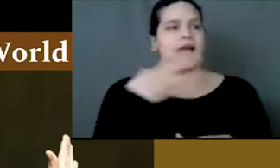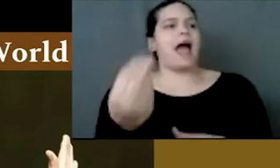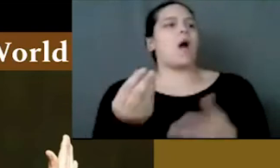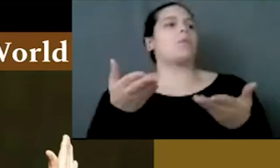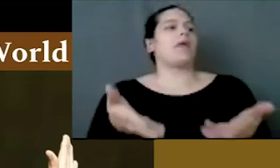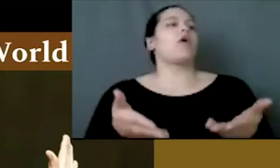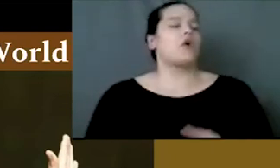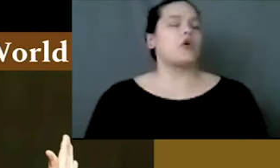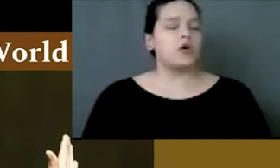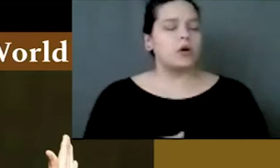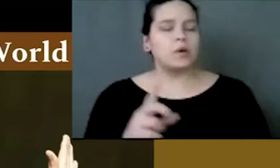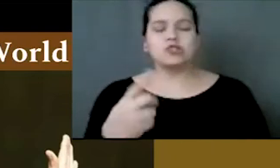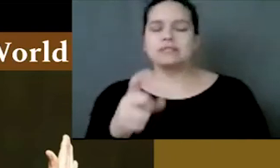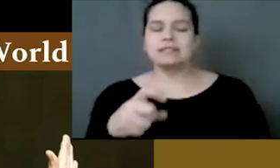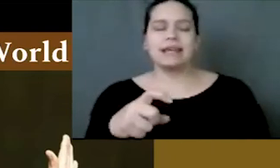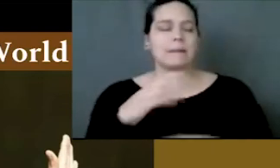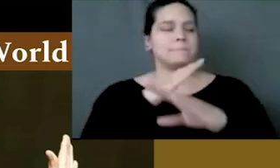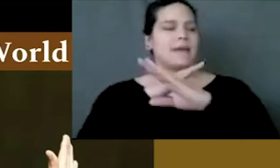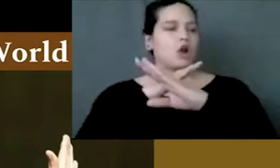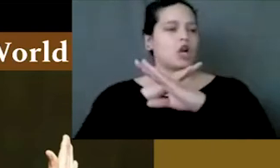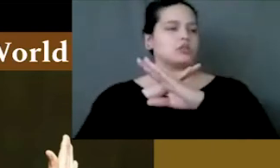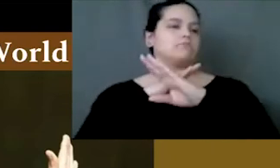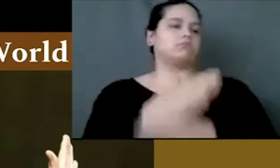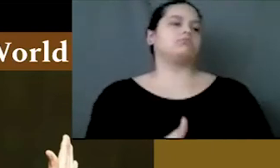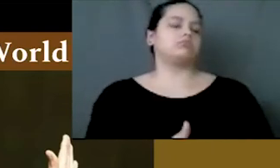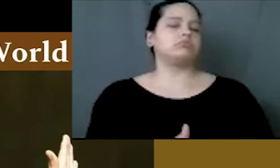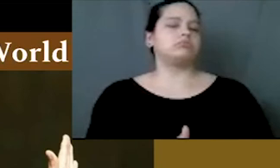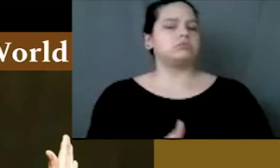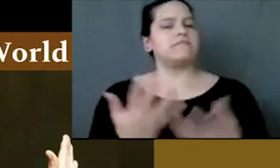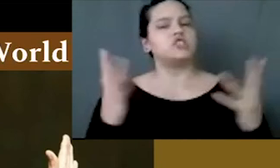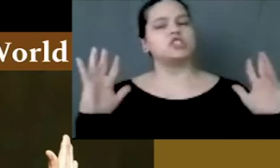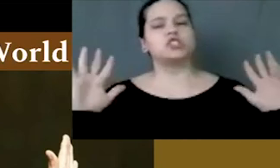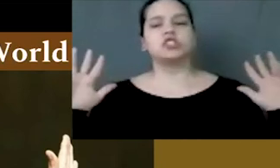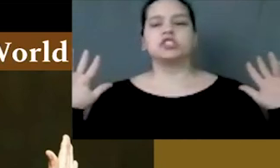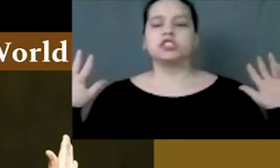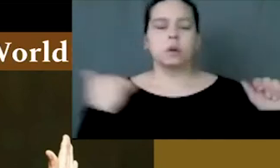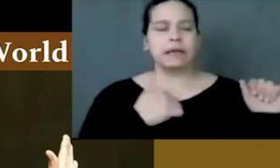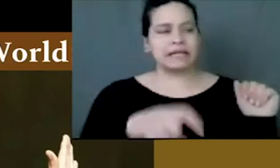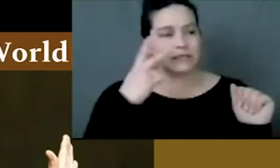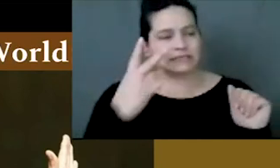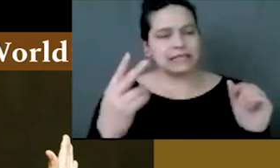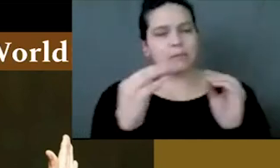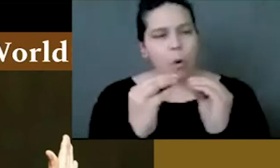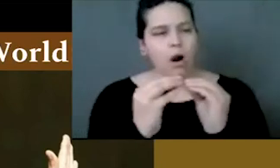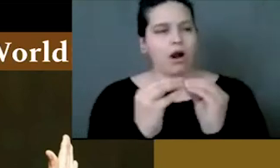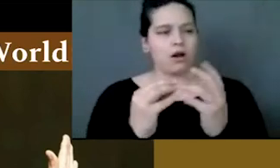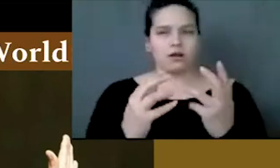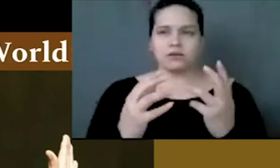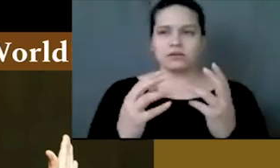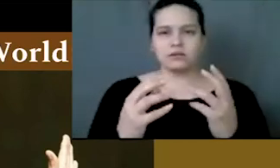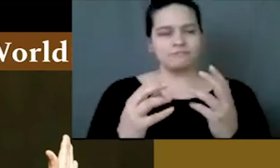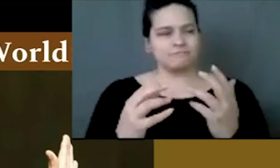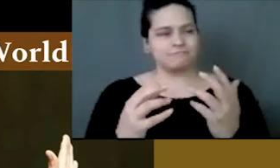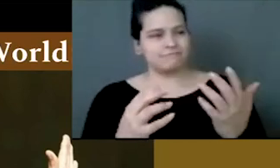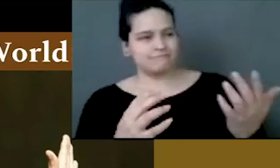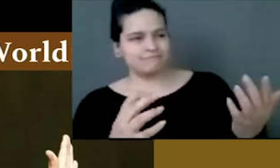So we are always out there. We just need to have the barriers knocked down so that we